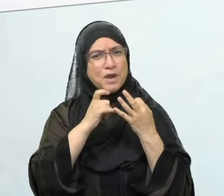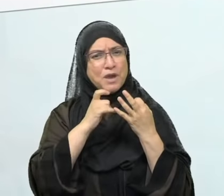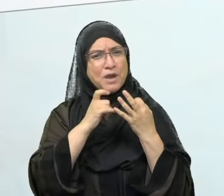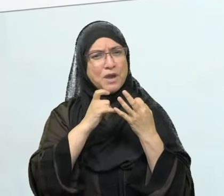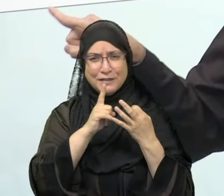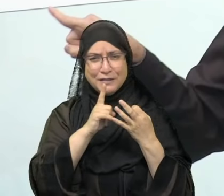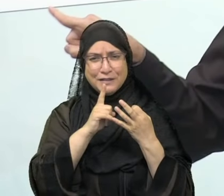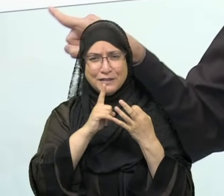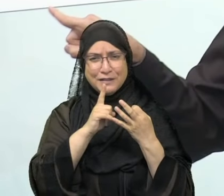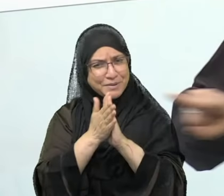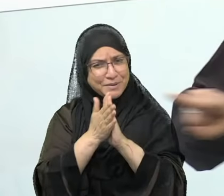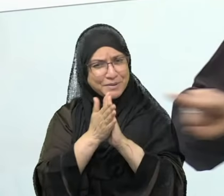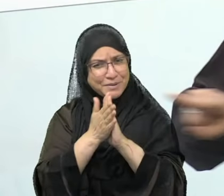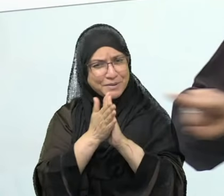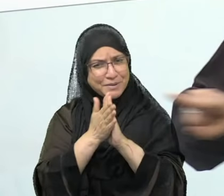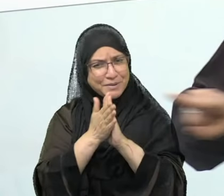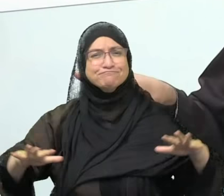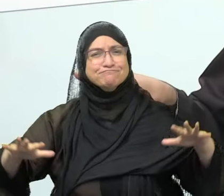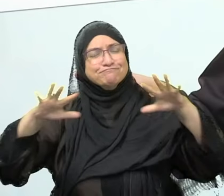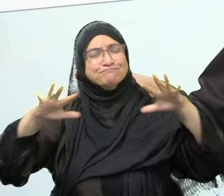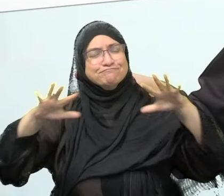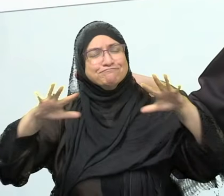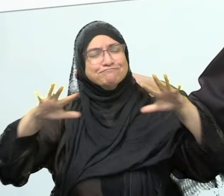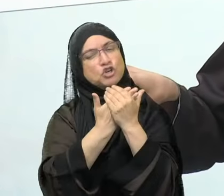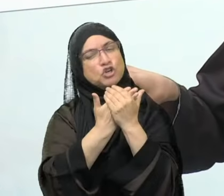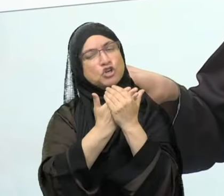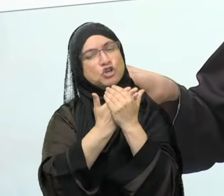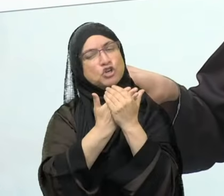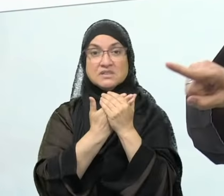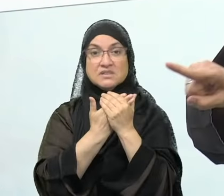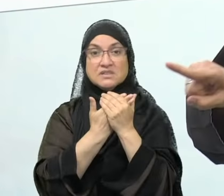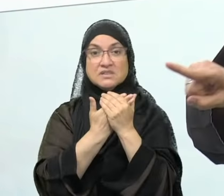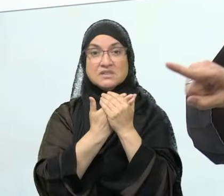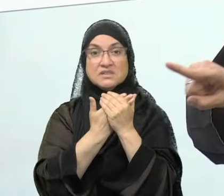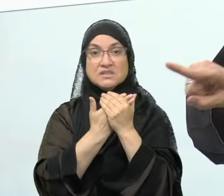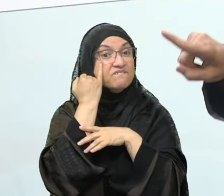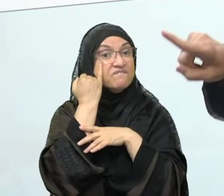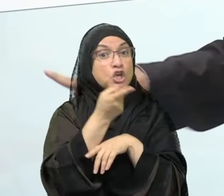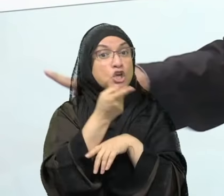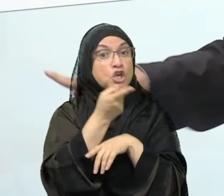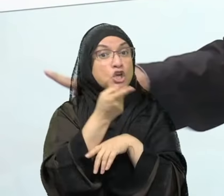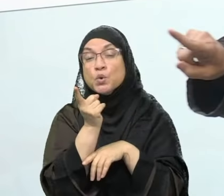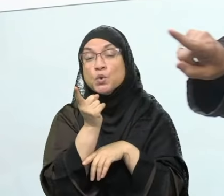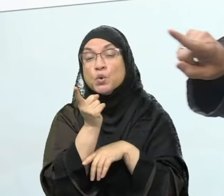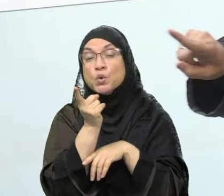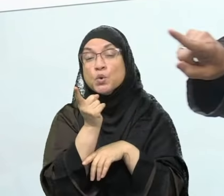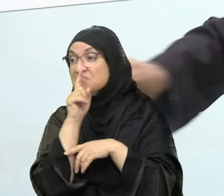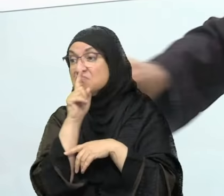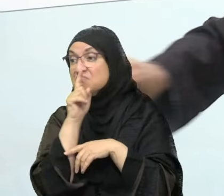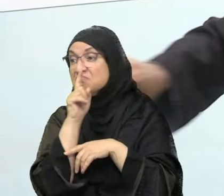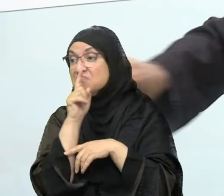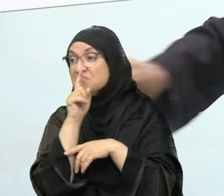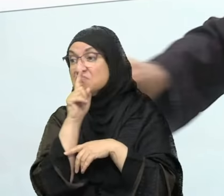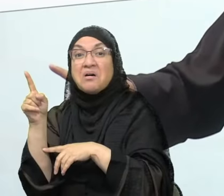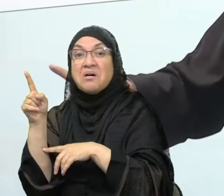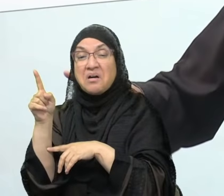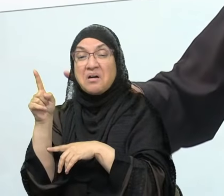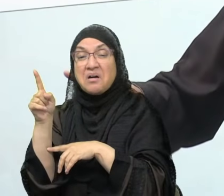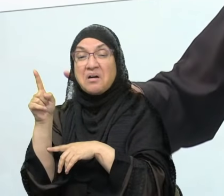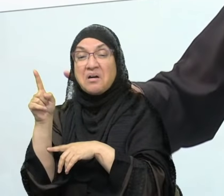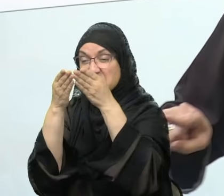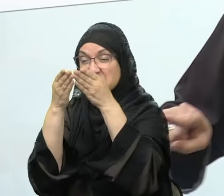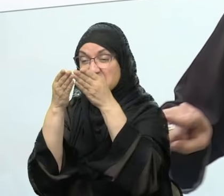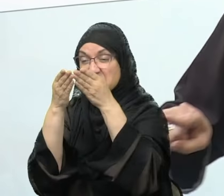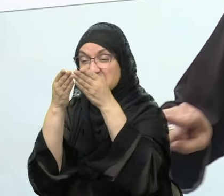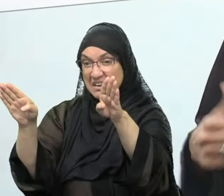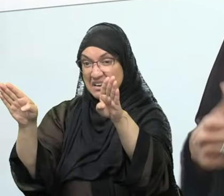another person if it's going to take them apart from each other. You're going to cause fitna. You're going to cause fire between two people